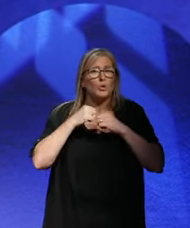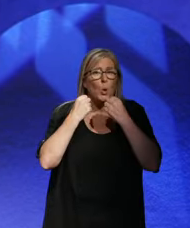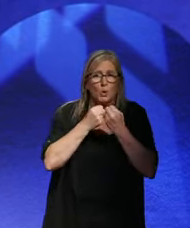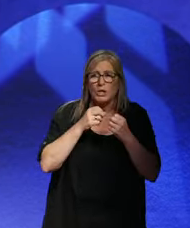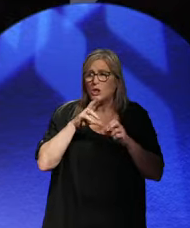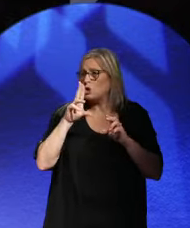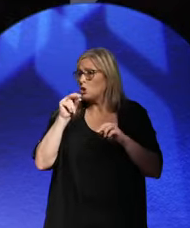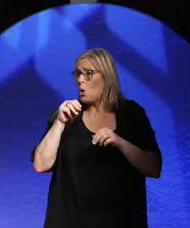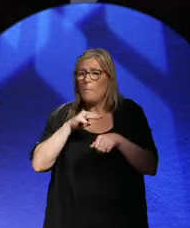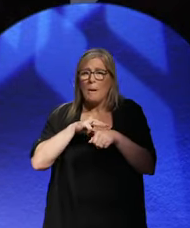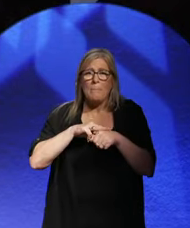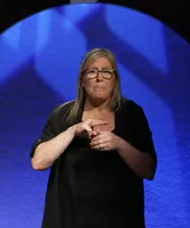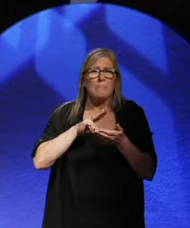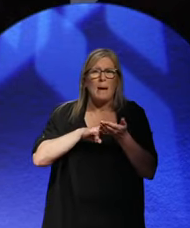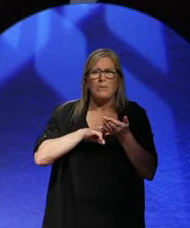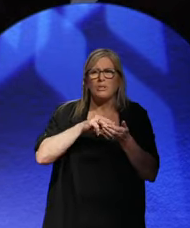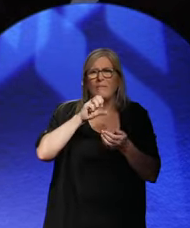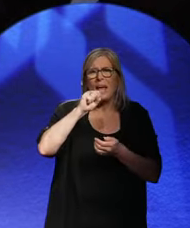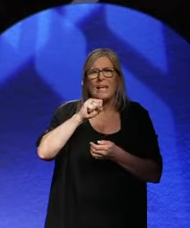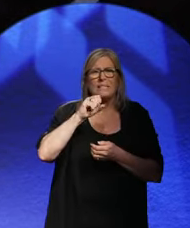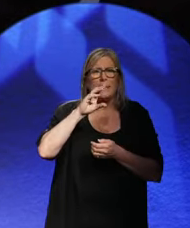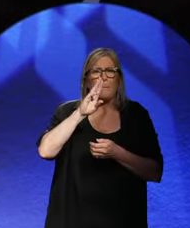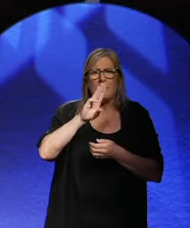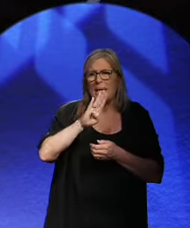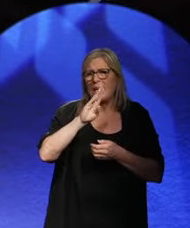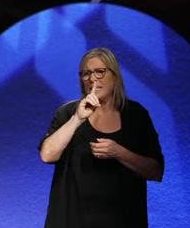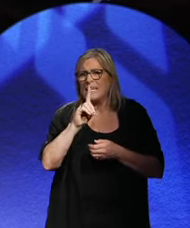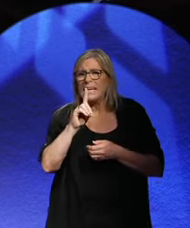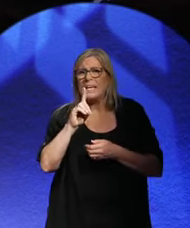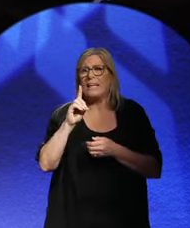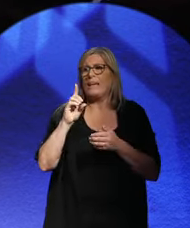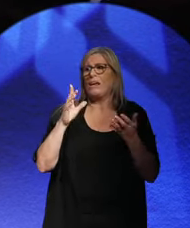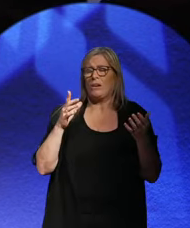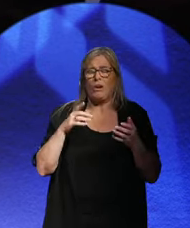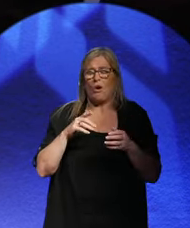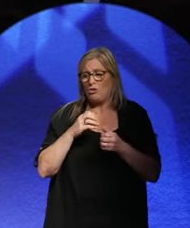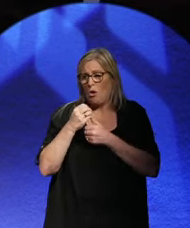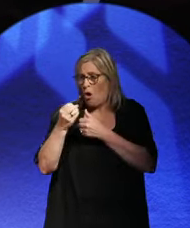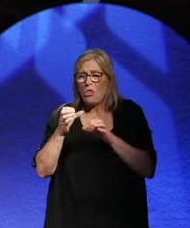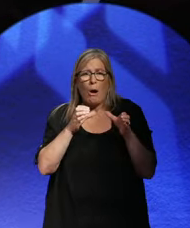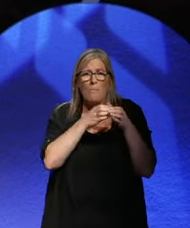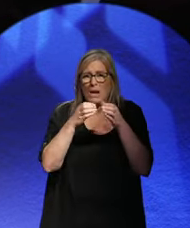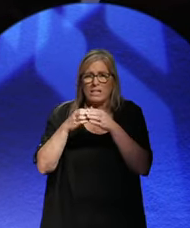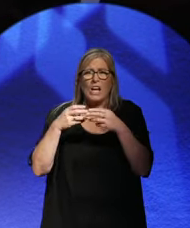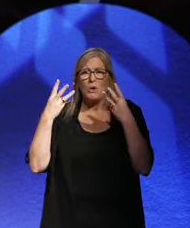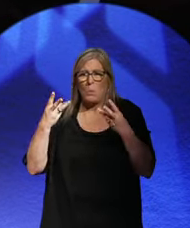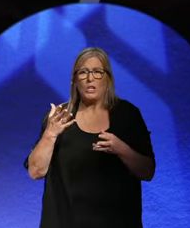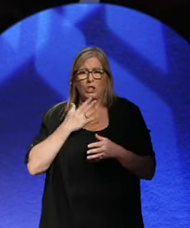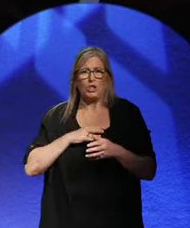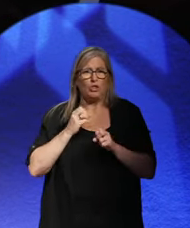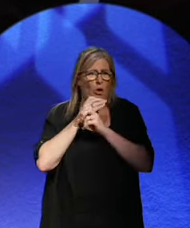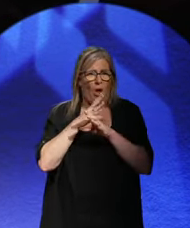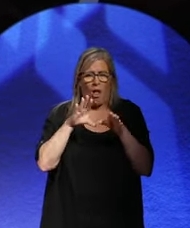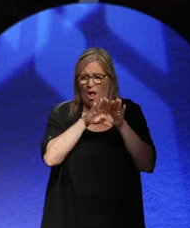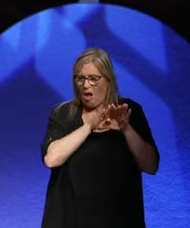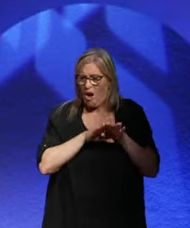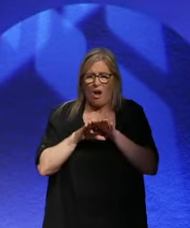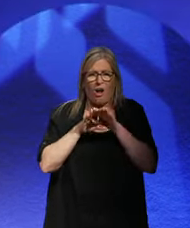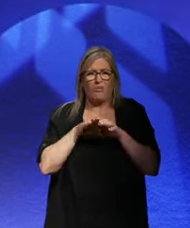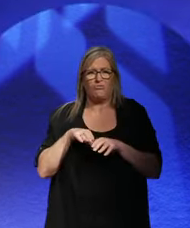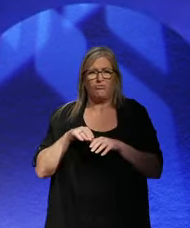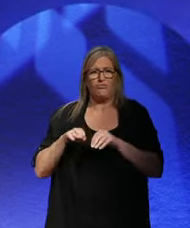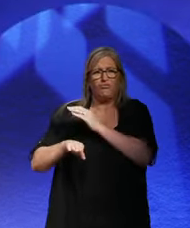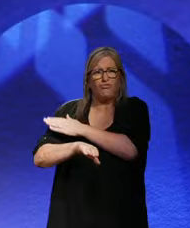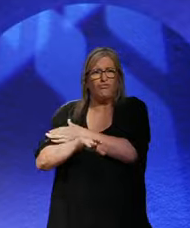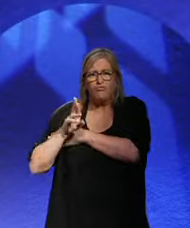SPD, no members of the Catholic Center Party. So he wants to create coalitions of the right. He's looking for a